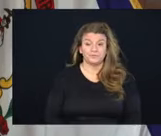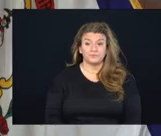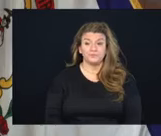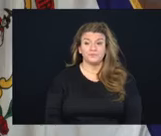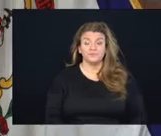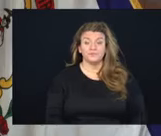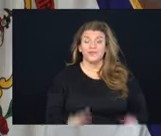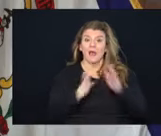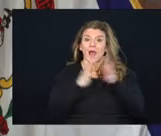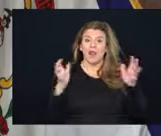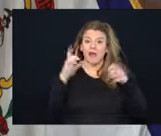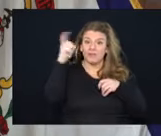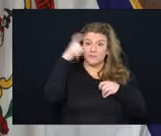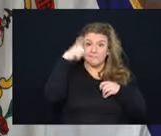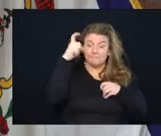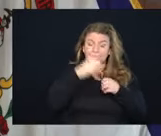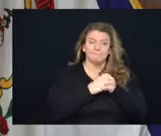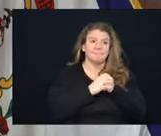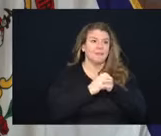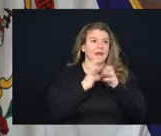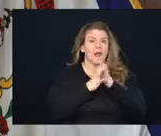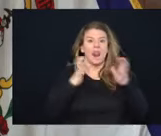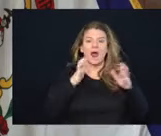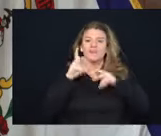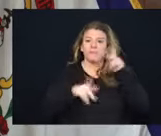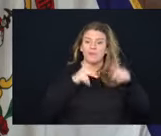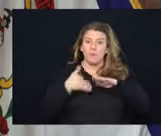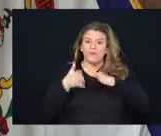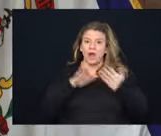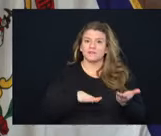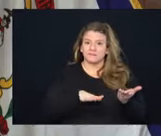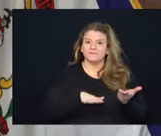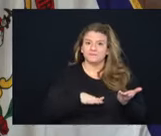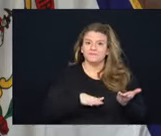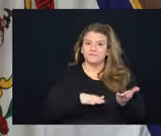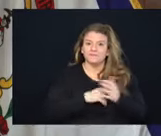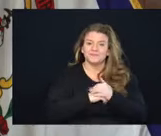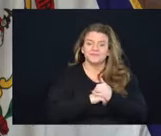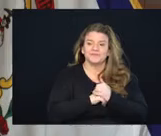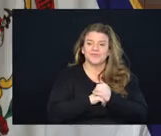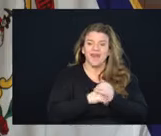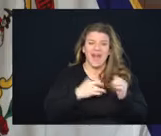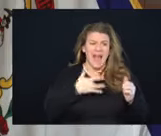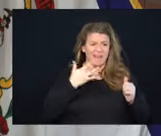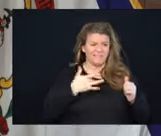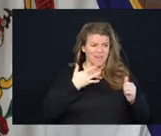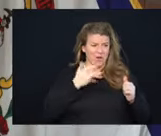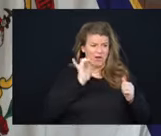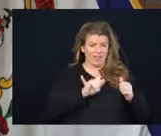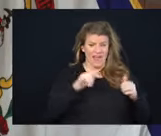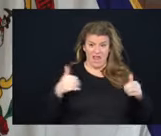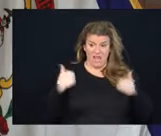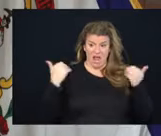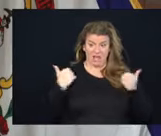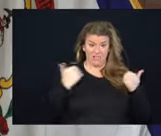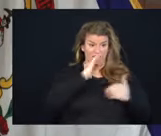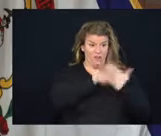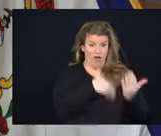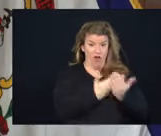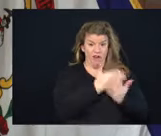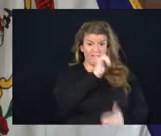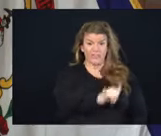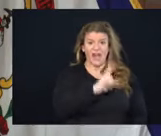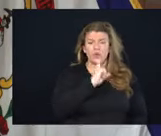A lot of wisdom. A lot, a lot of folks we've lost. I think the youngest of all these today was a